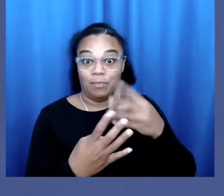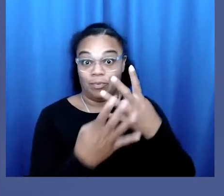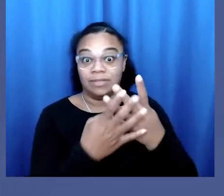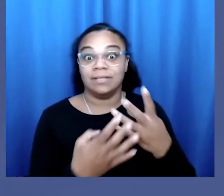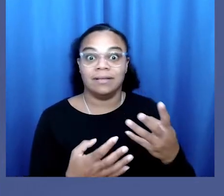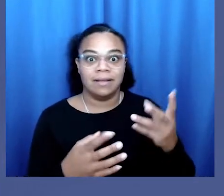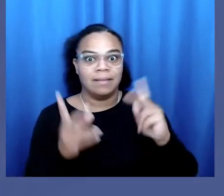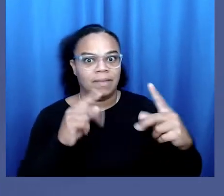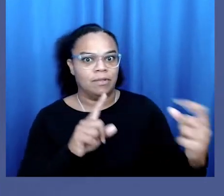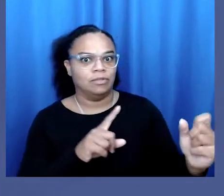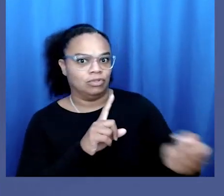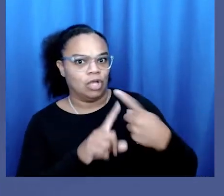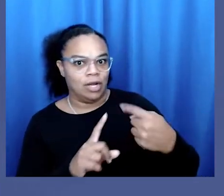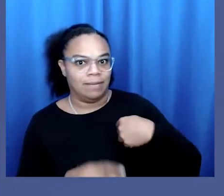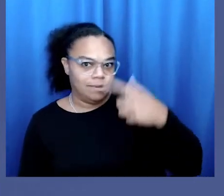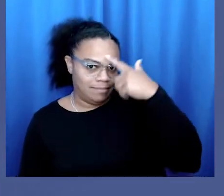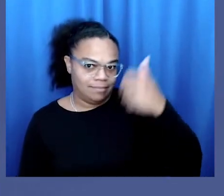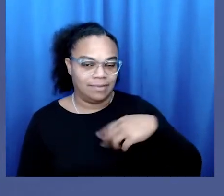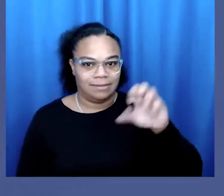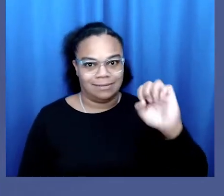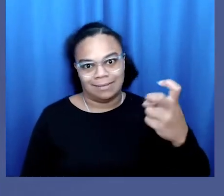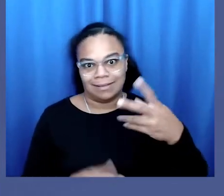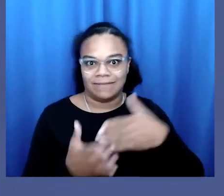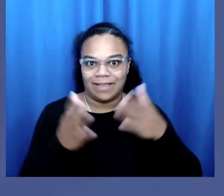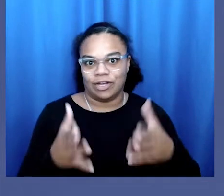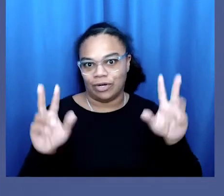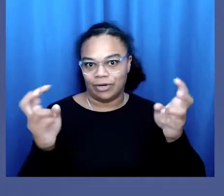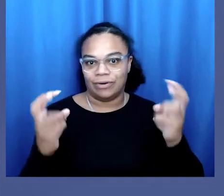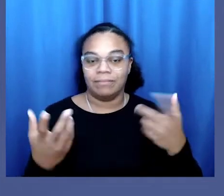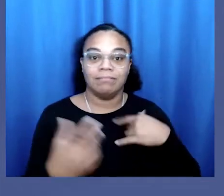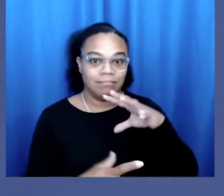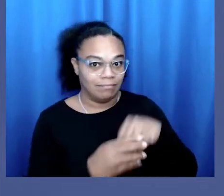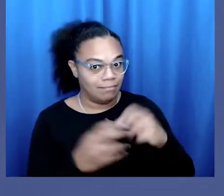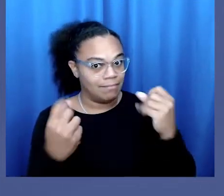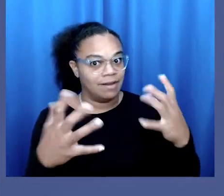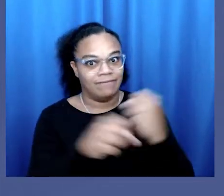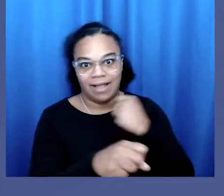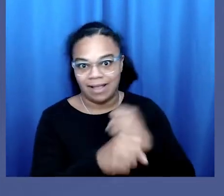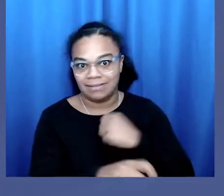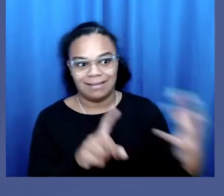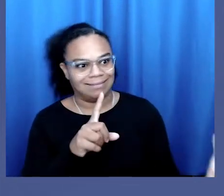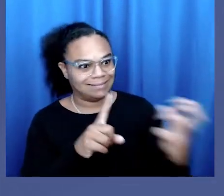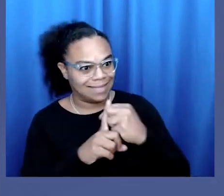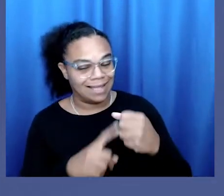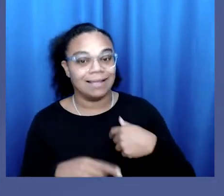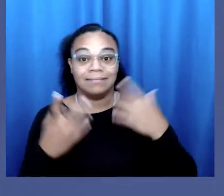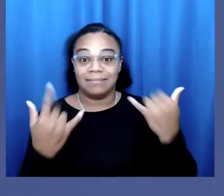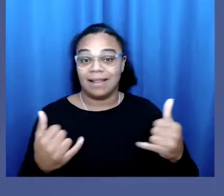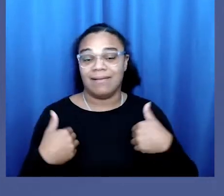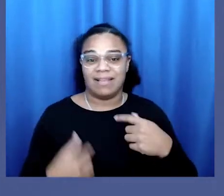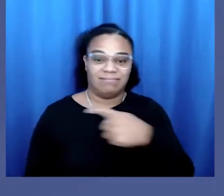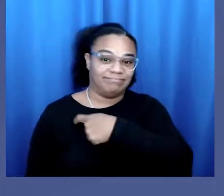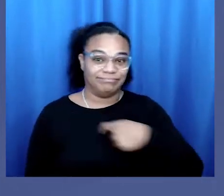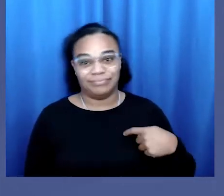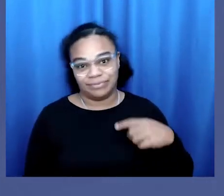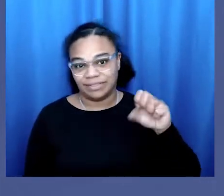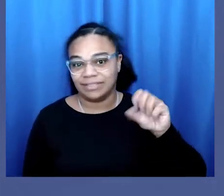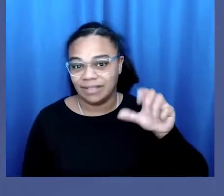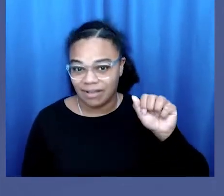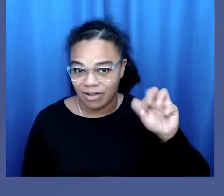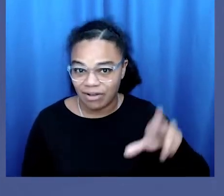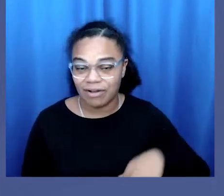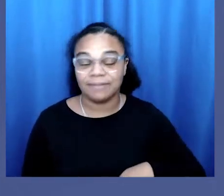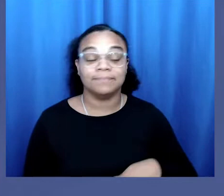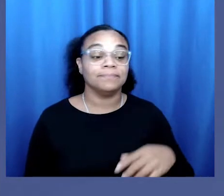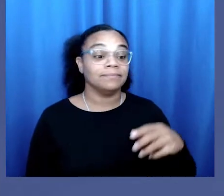was targeted by others for being a sex offender, and I was involved in several fights where I was attacked, leaving me with a scar across my chest.